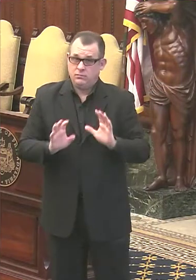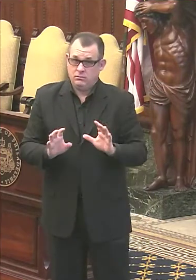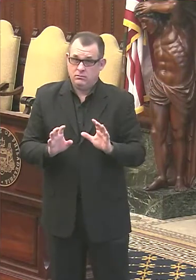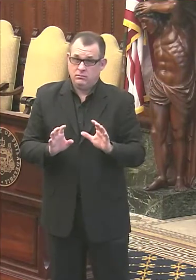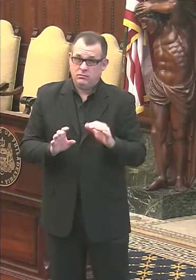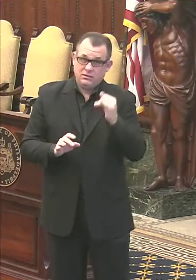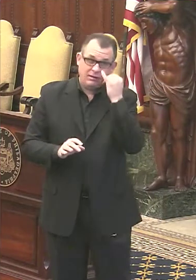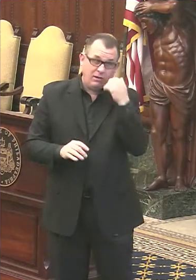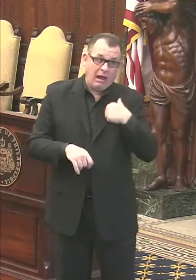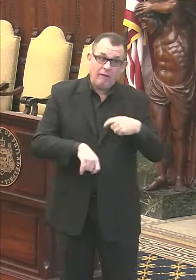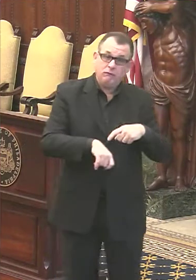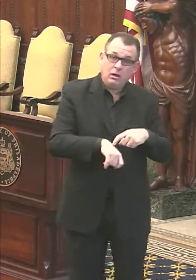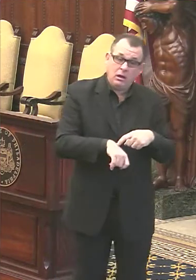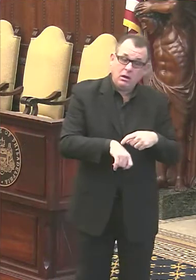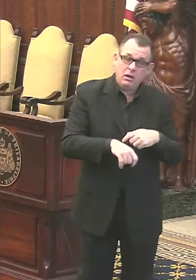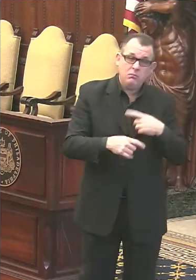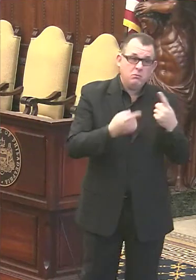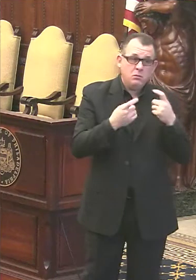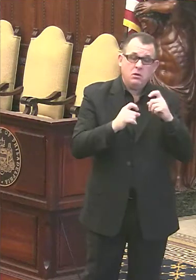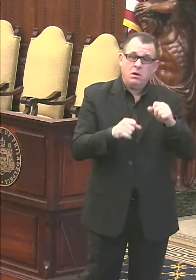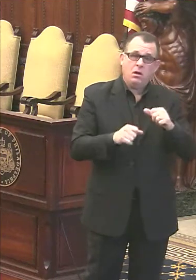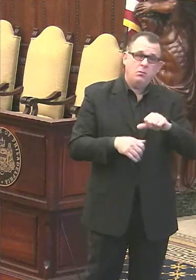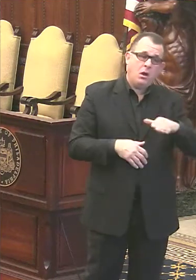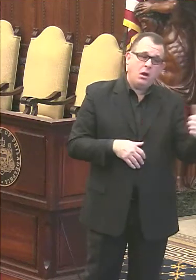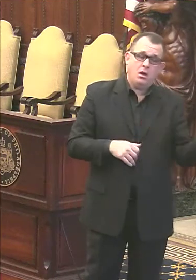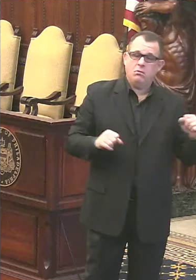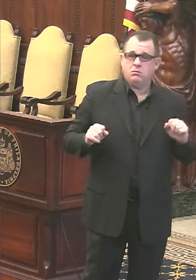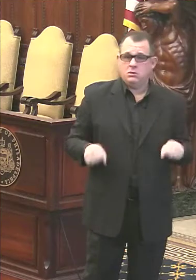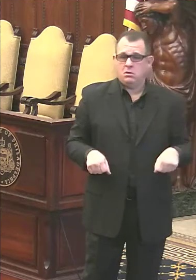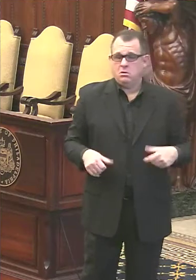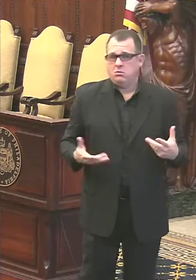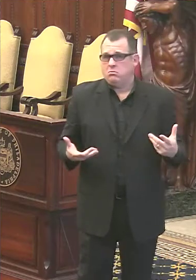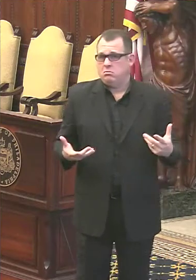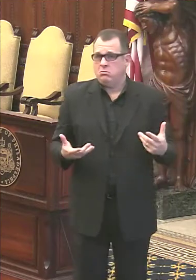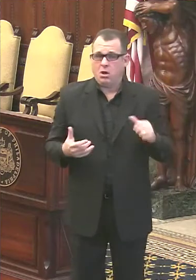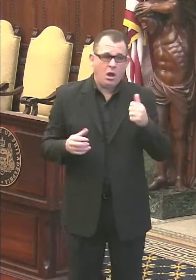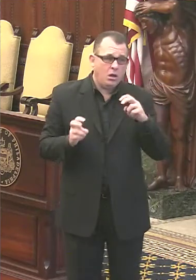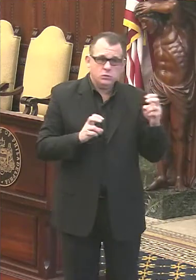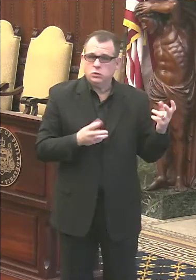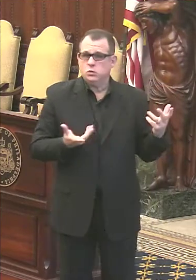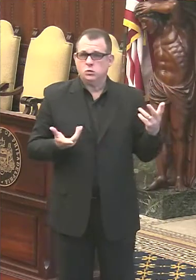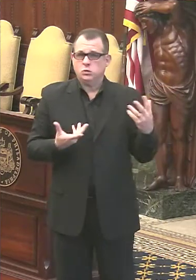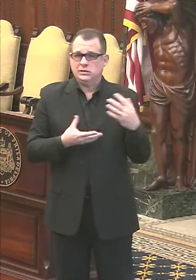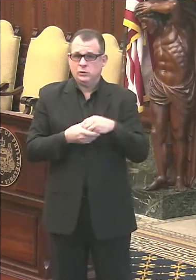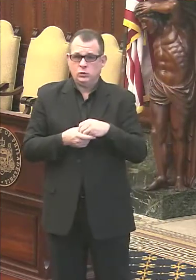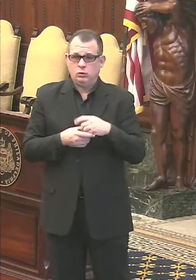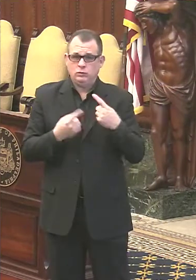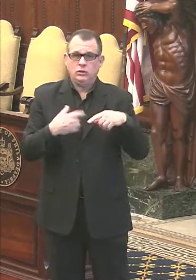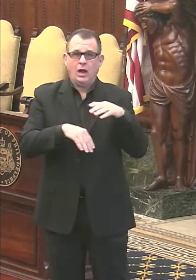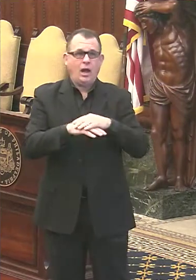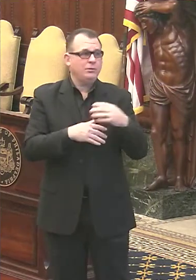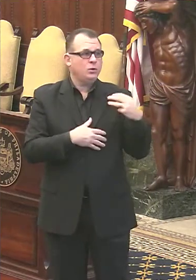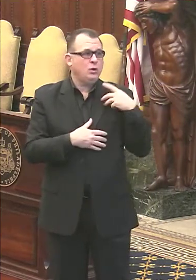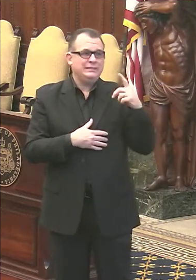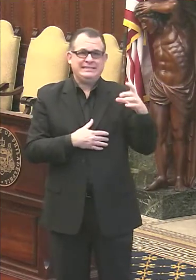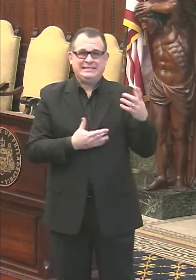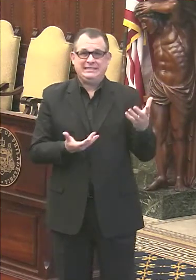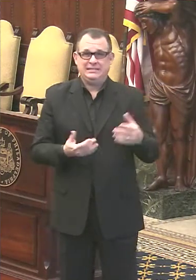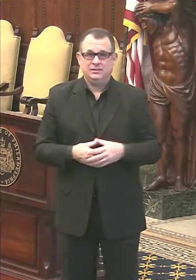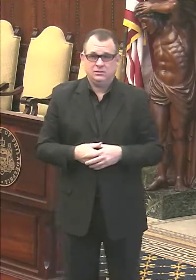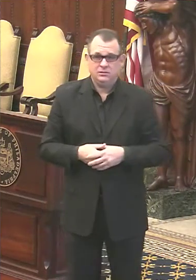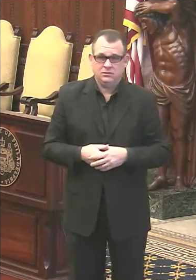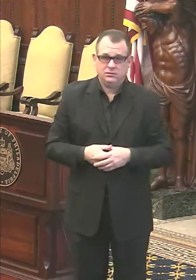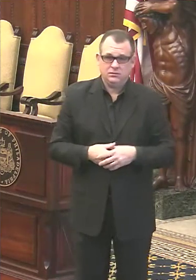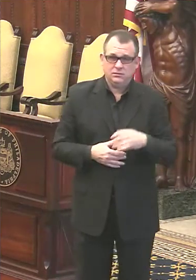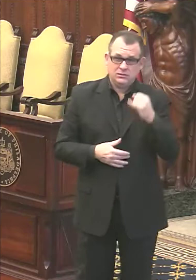have time, we will take questions in later rounds on other topics, including the matters unfolding in Washington. If your hand is